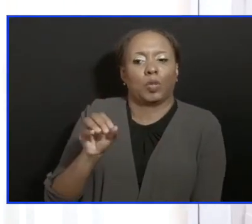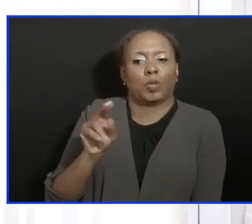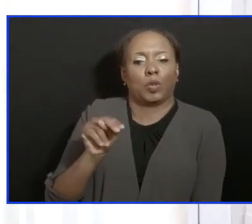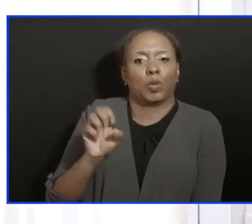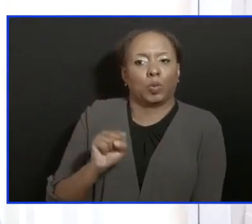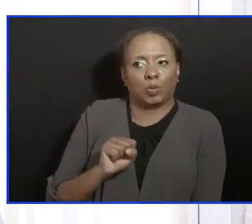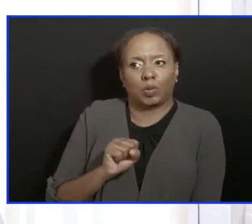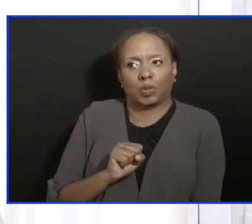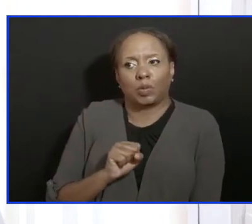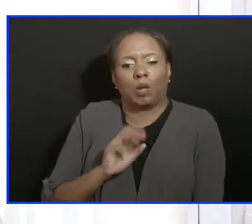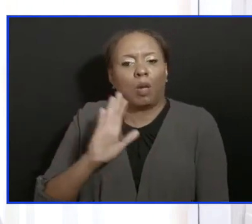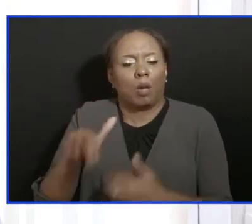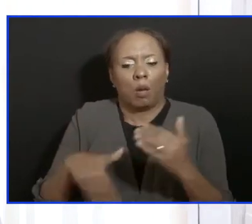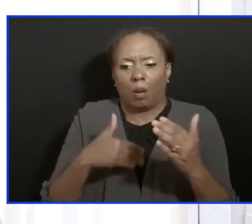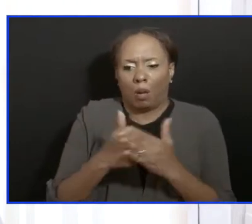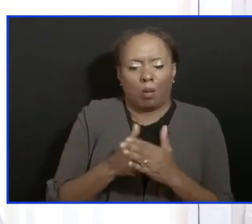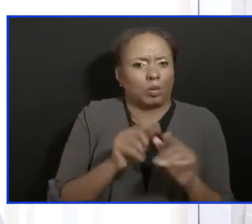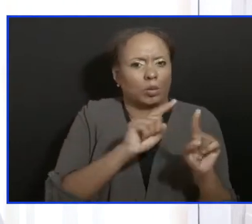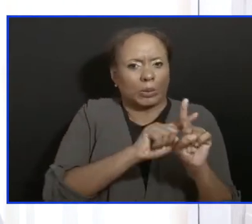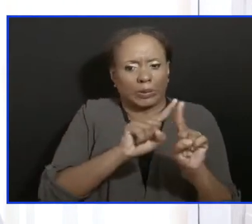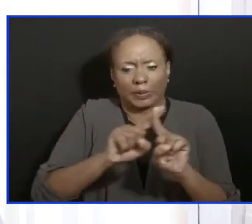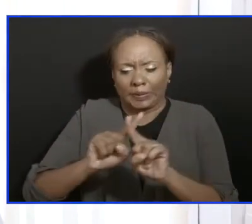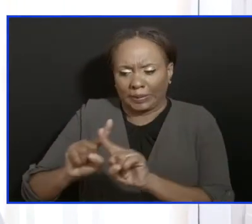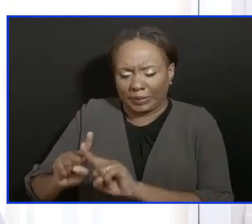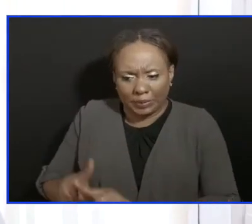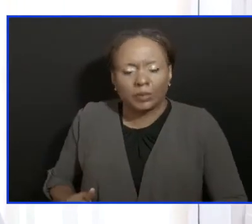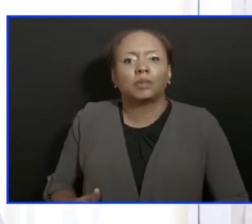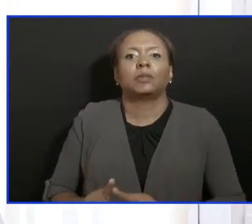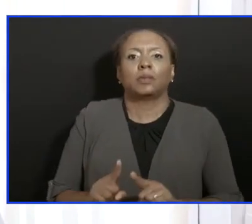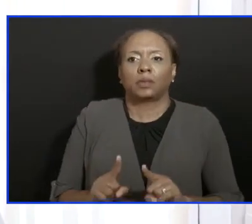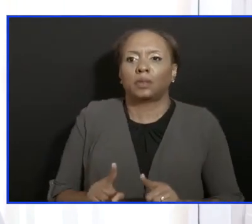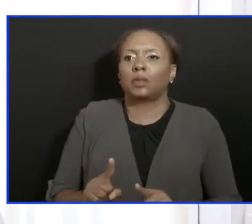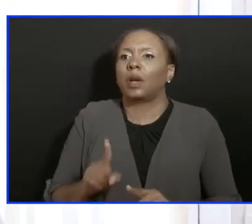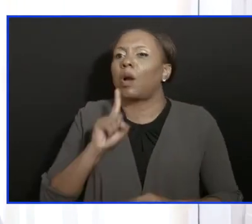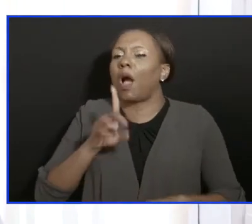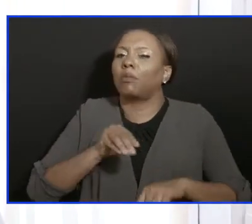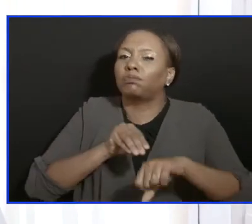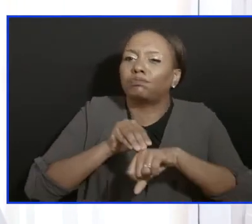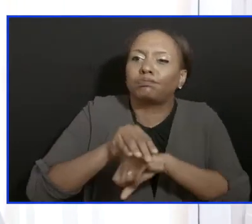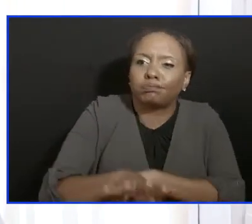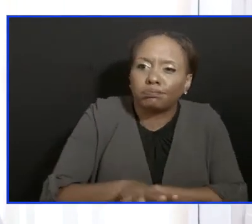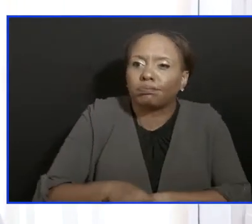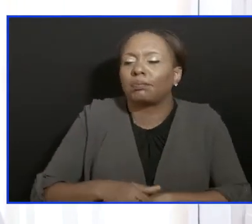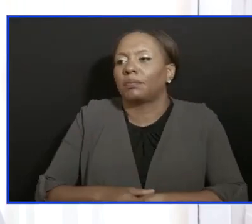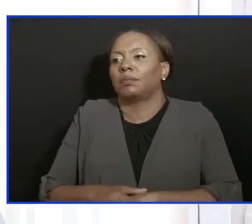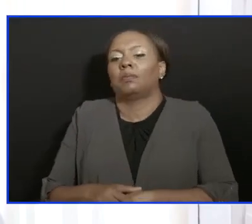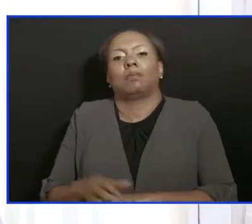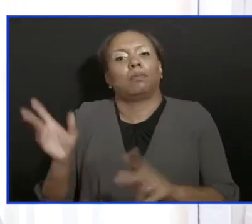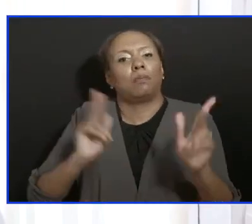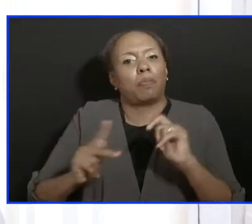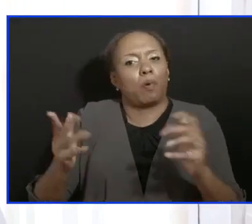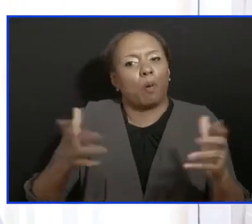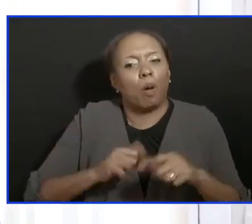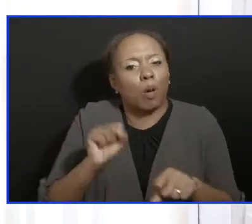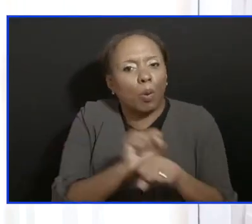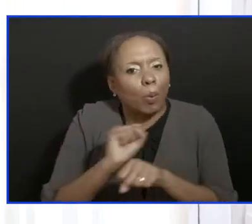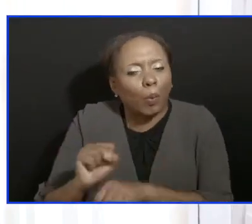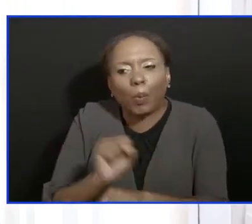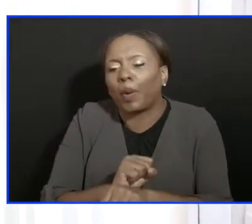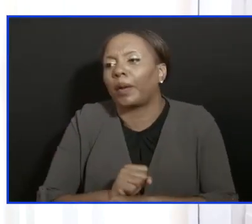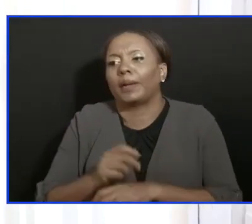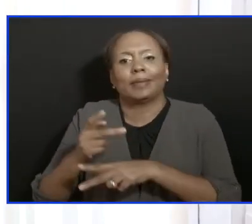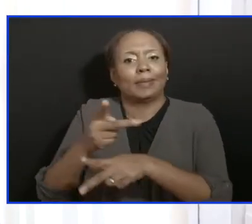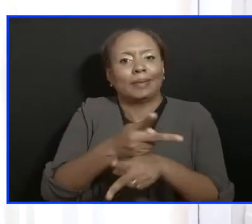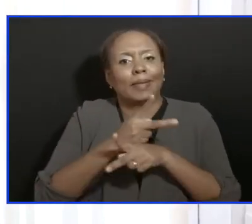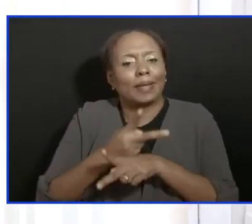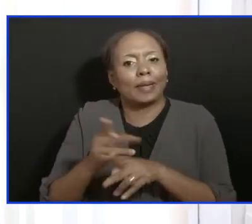other sectors and so many other opportunities for people to get jobs in this country, to be able to feed their families, and to be able to take care of